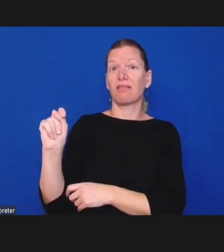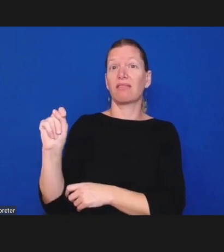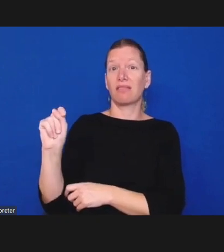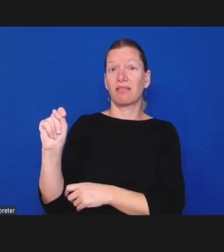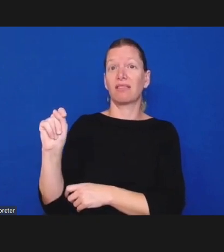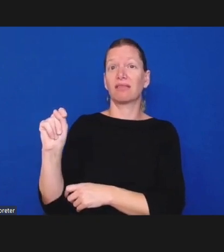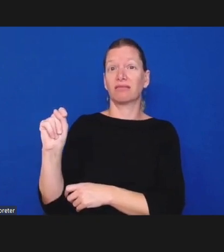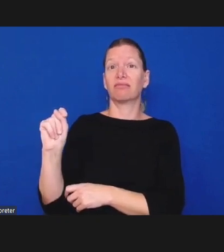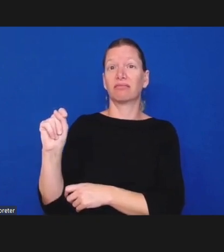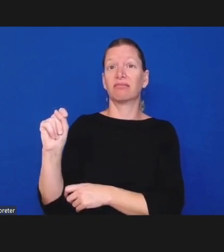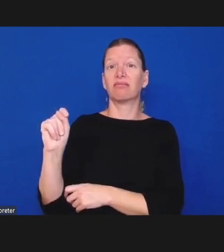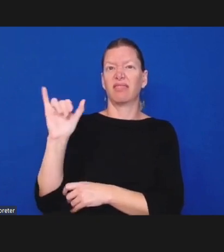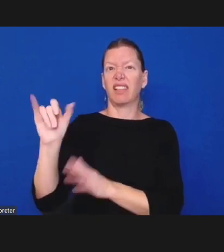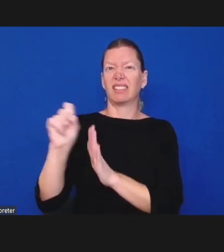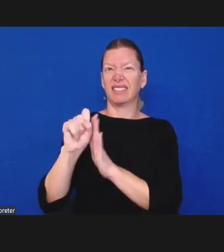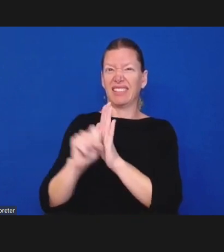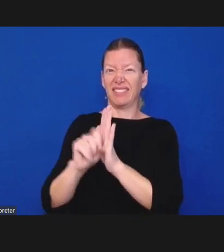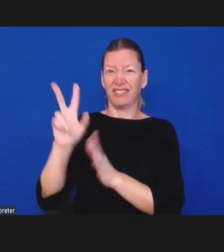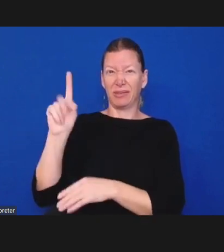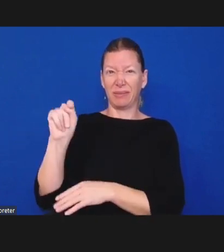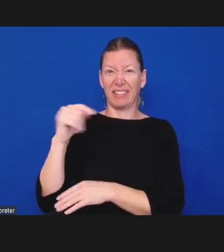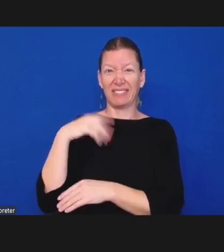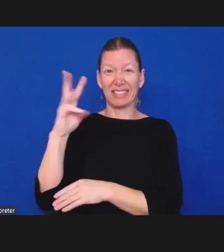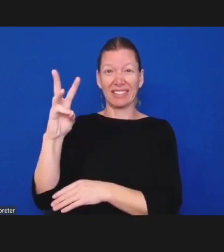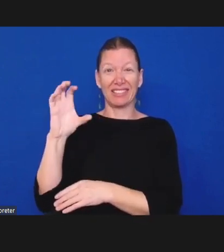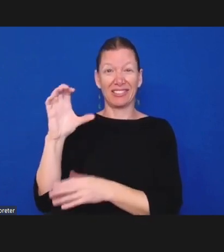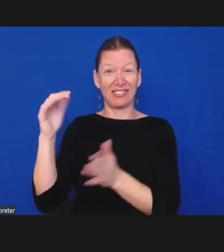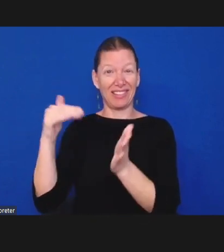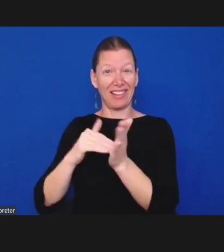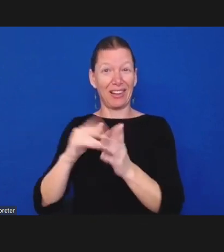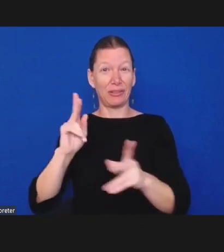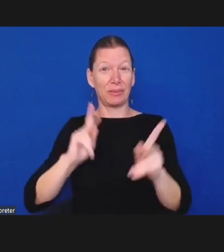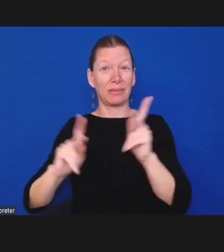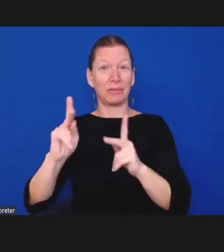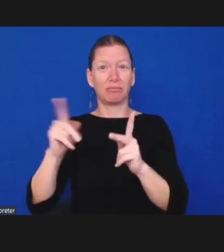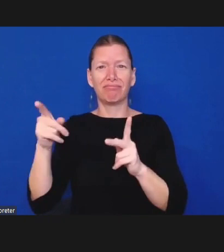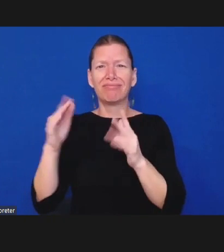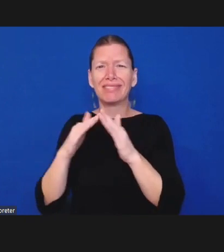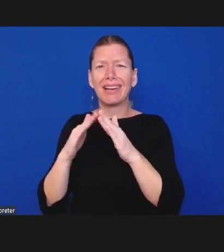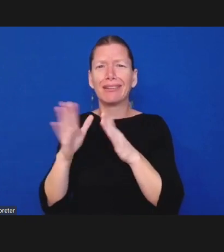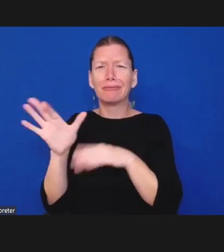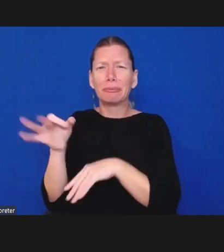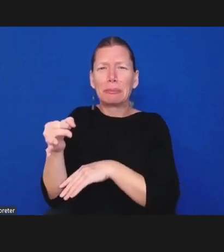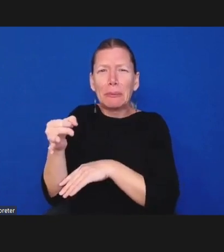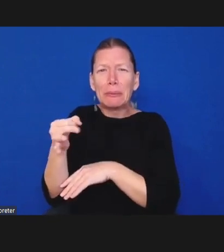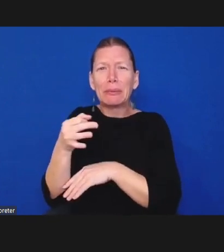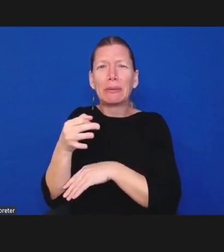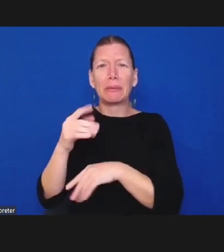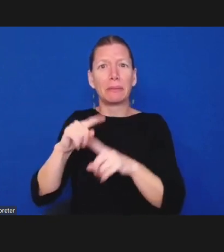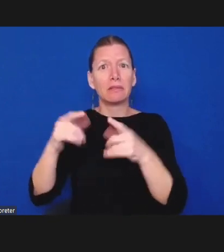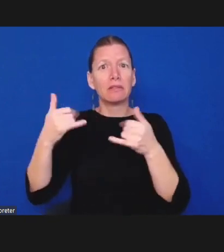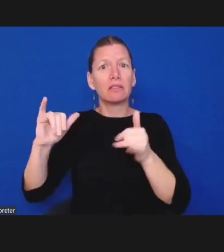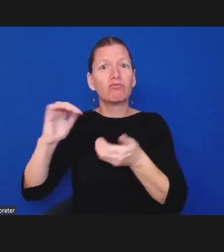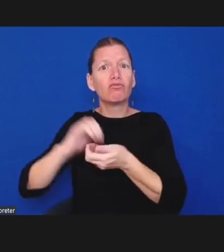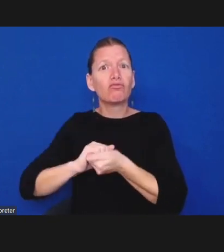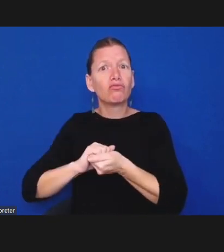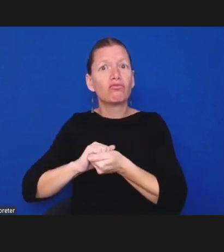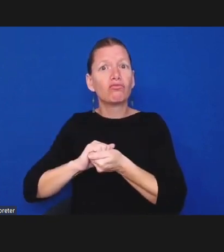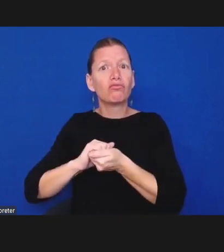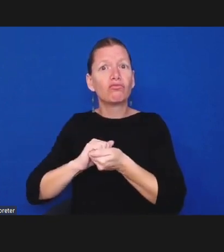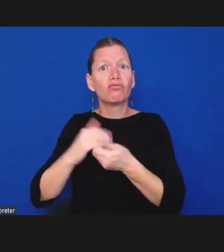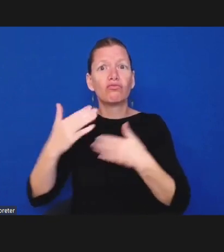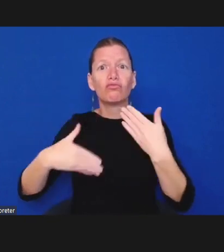-person police department and um so it varies greatly so what we found